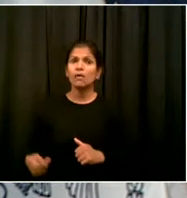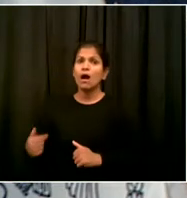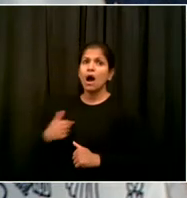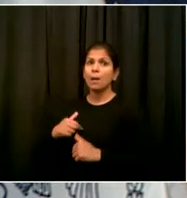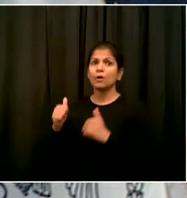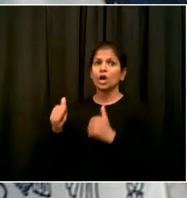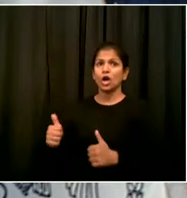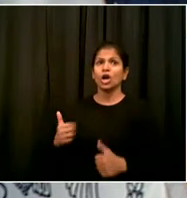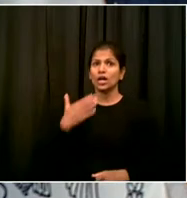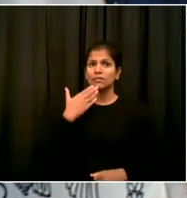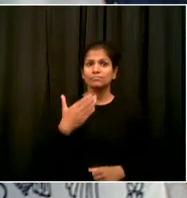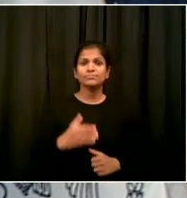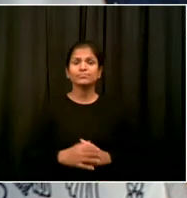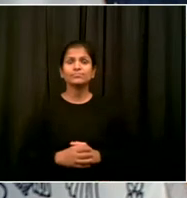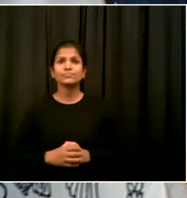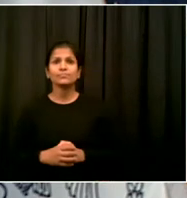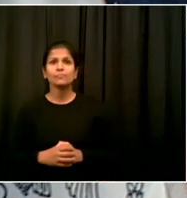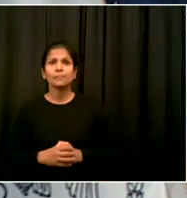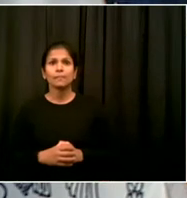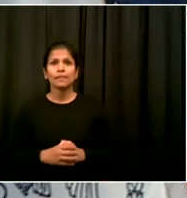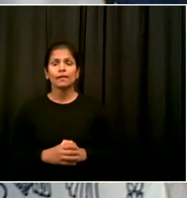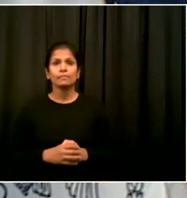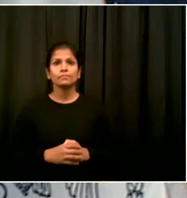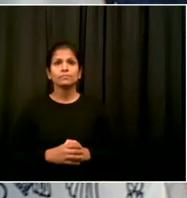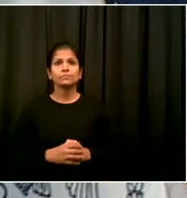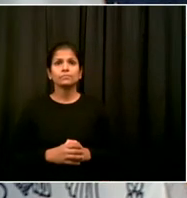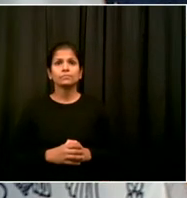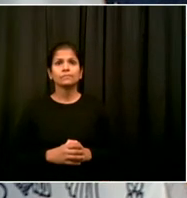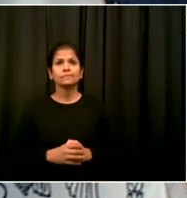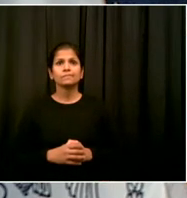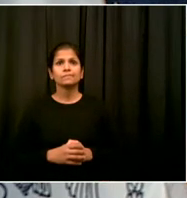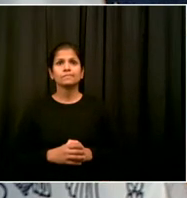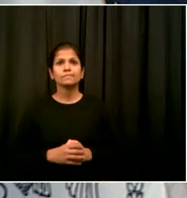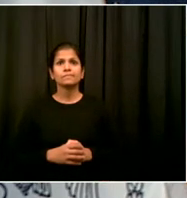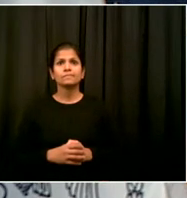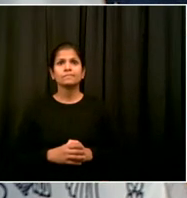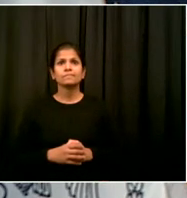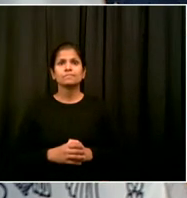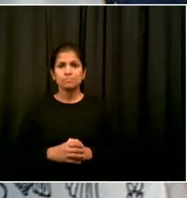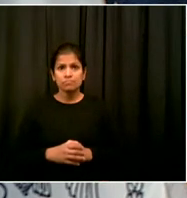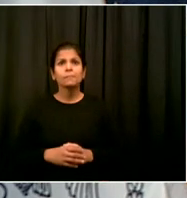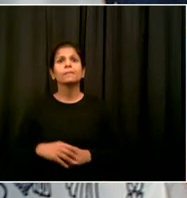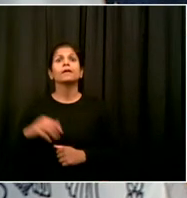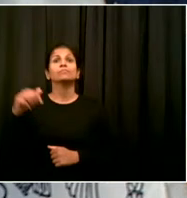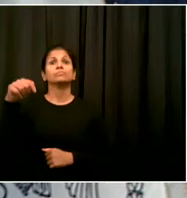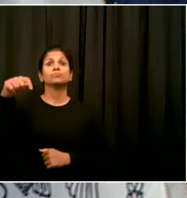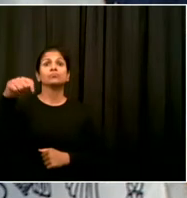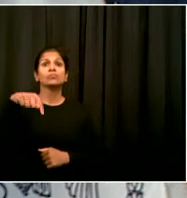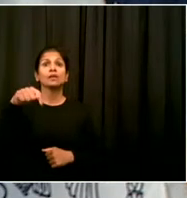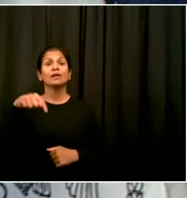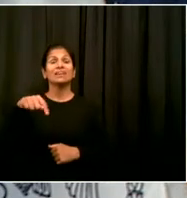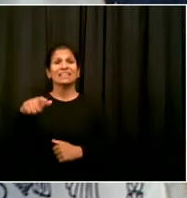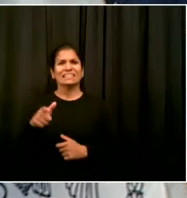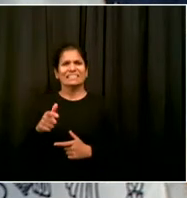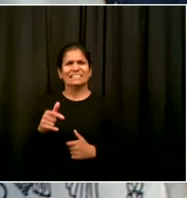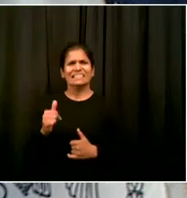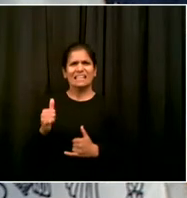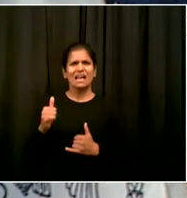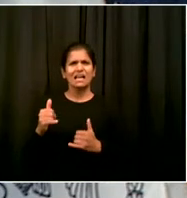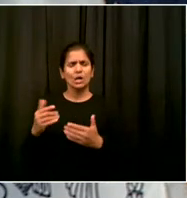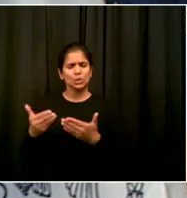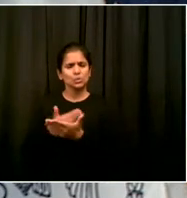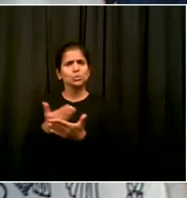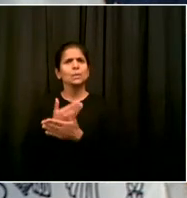announced. How are you going to ensure safety? Are you going to have more police presence? And what would you say to drivers